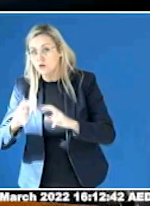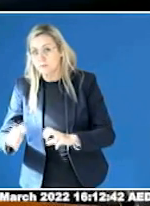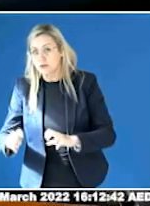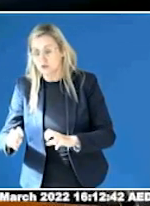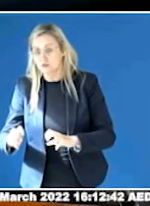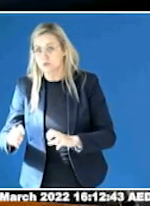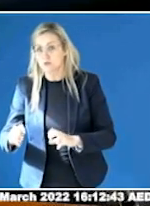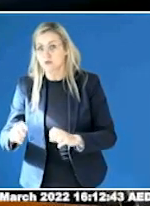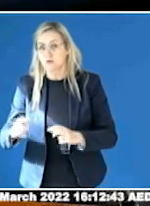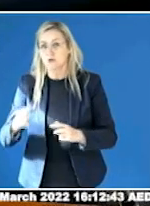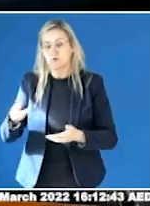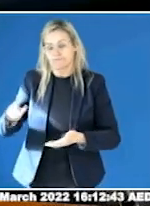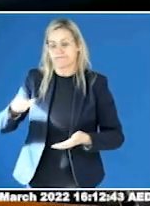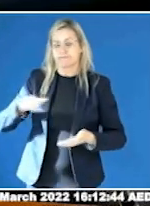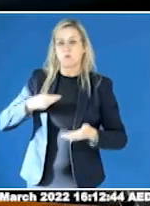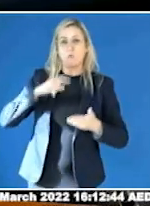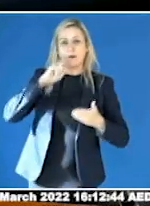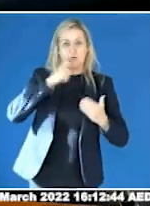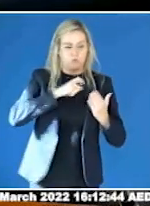recommendations.